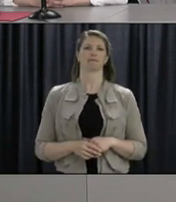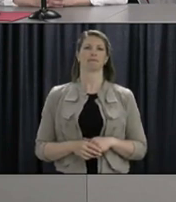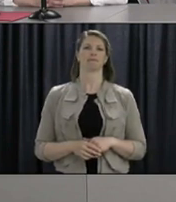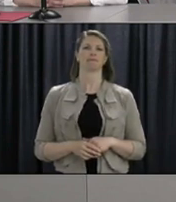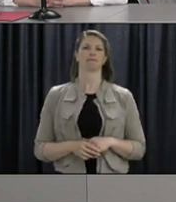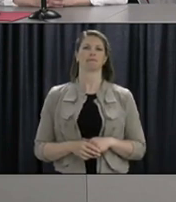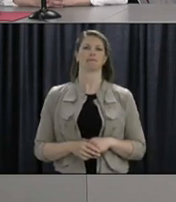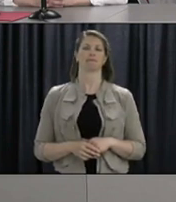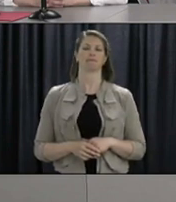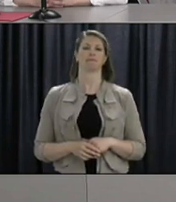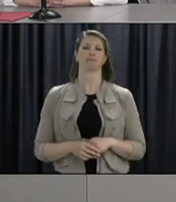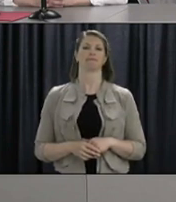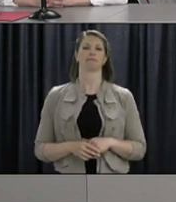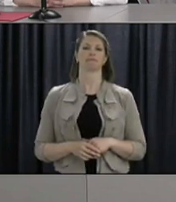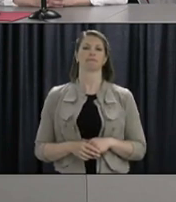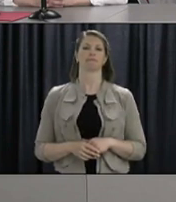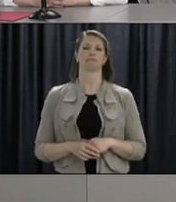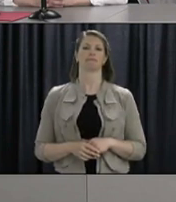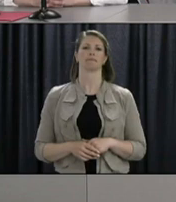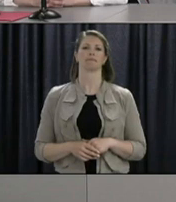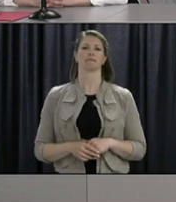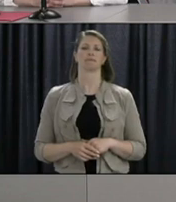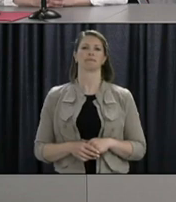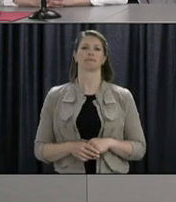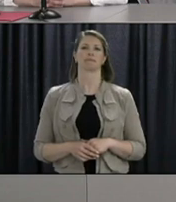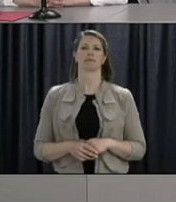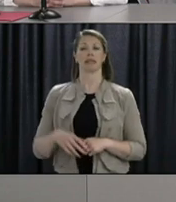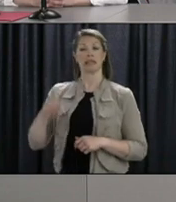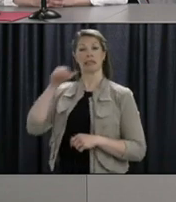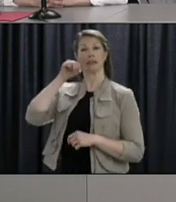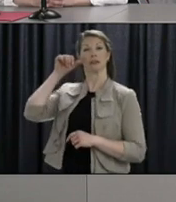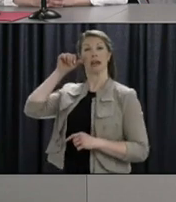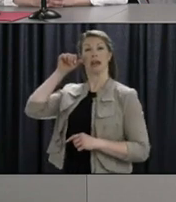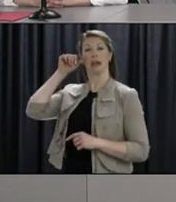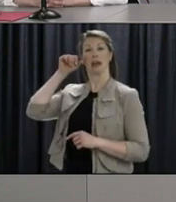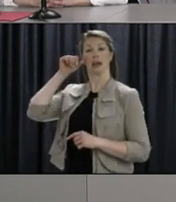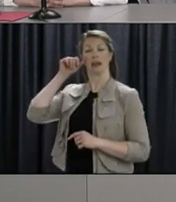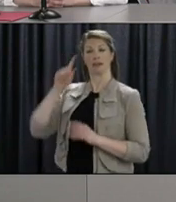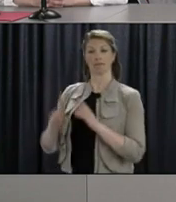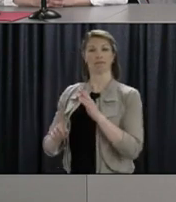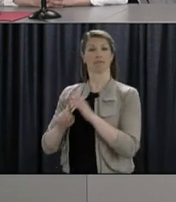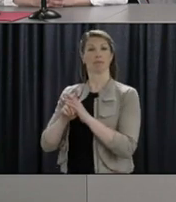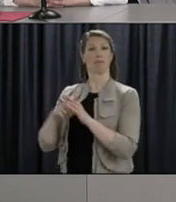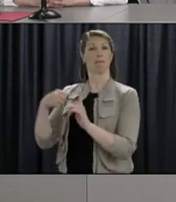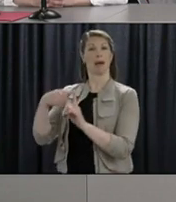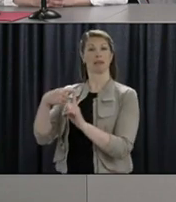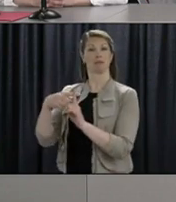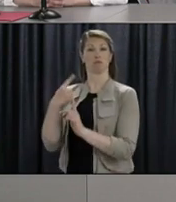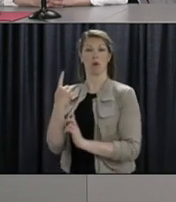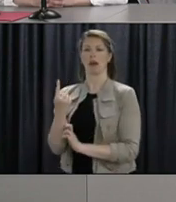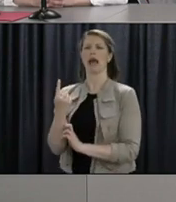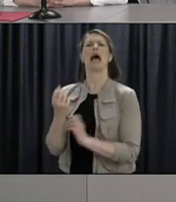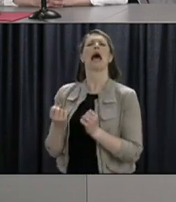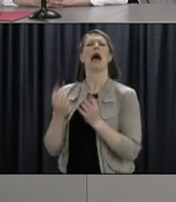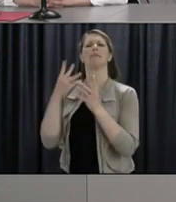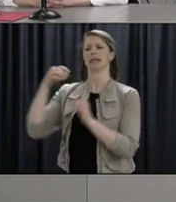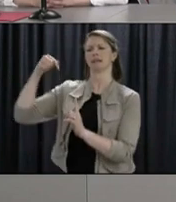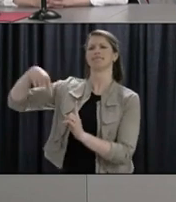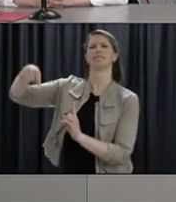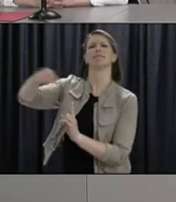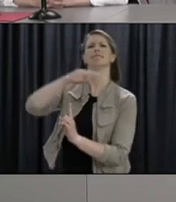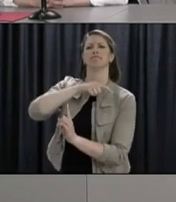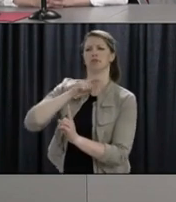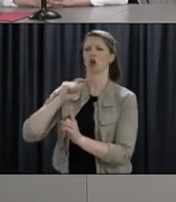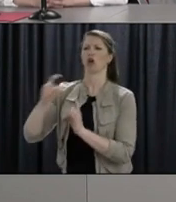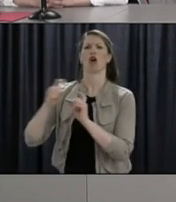I'm just looking for more detail about the new case from yesterday. How many people have been contacted and how many of them are